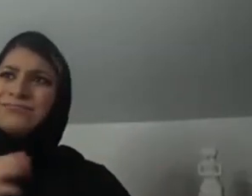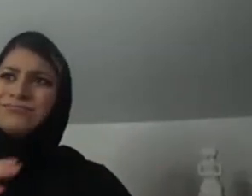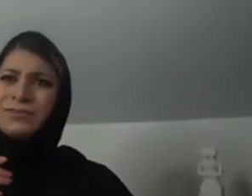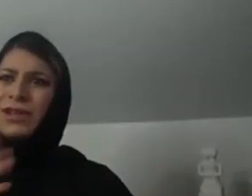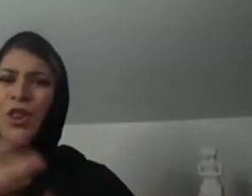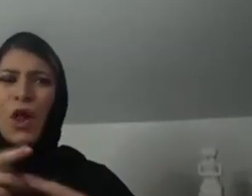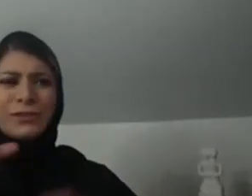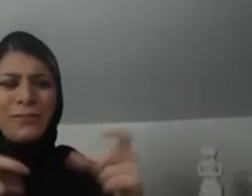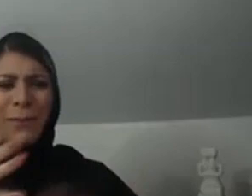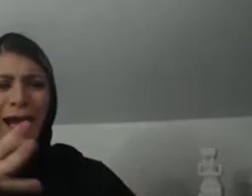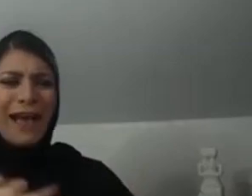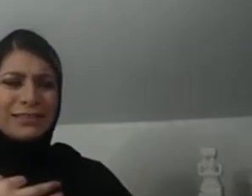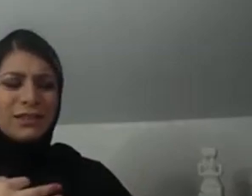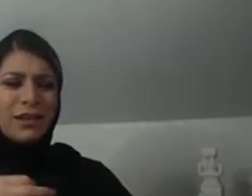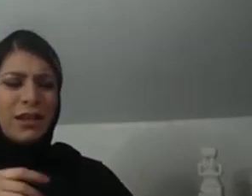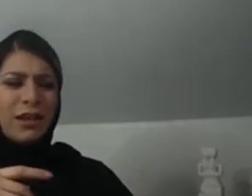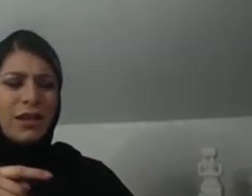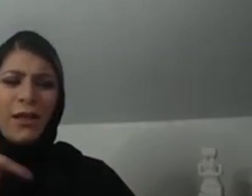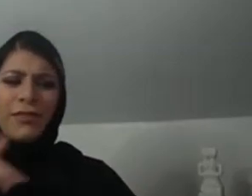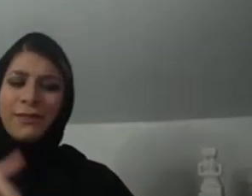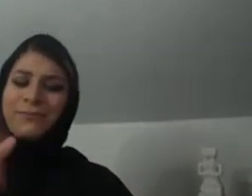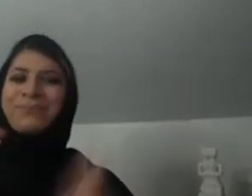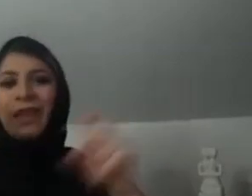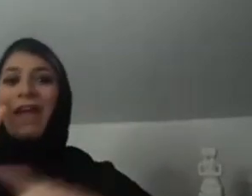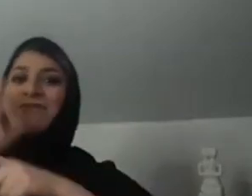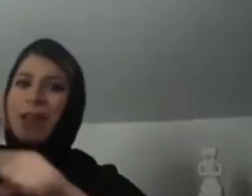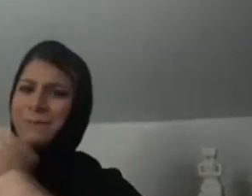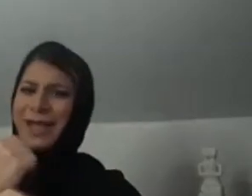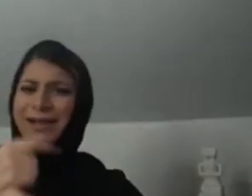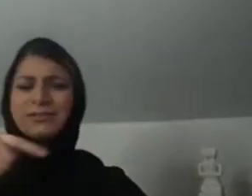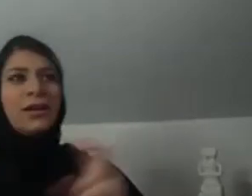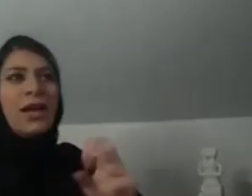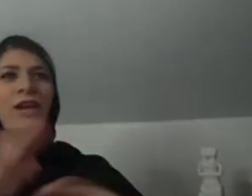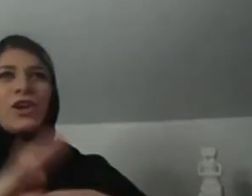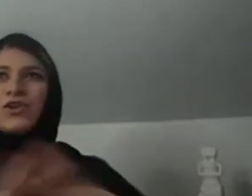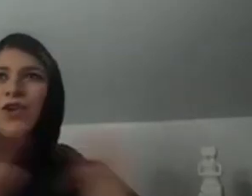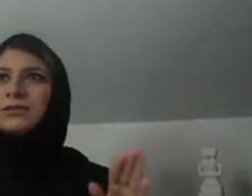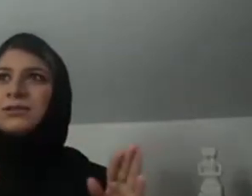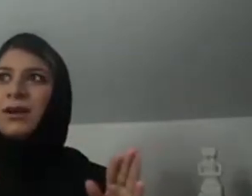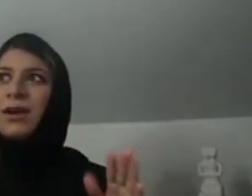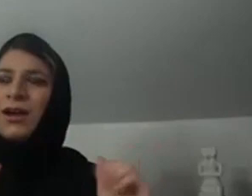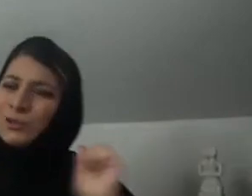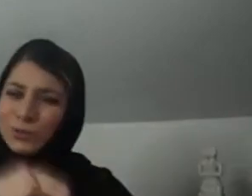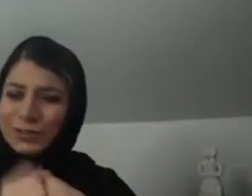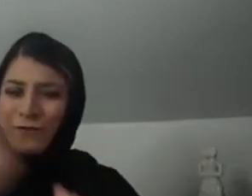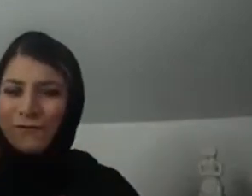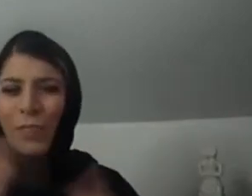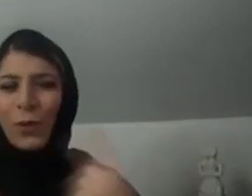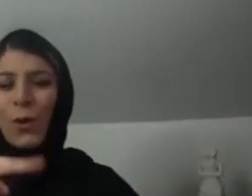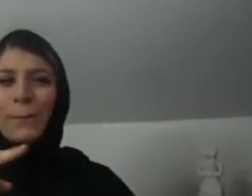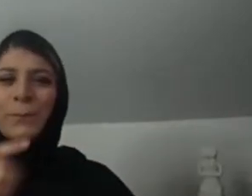answer those questions. A lot of people do ask, um, so you're a filmmaker, Rabia.